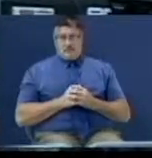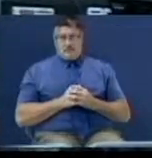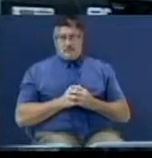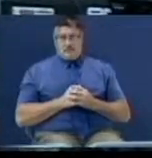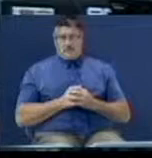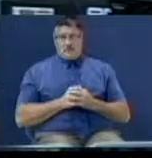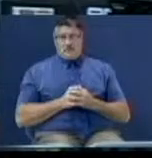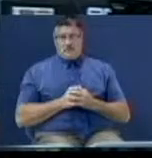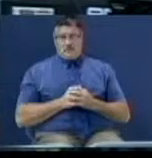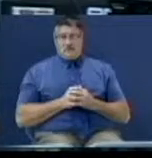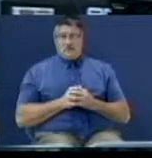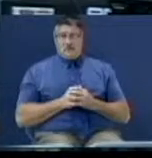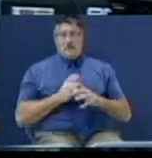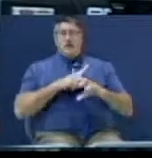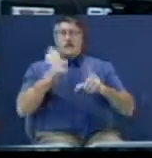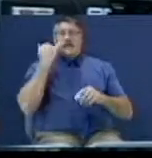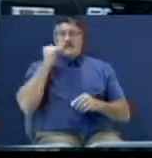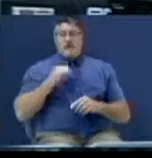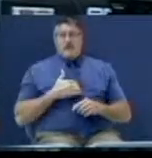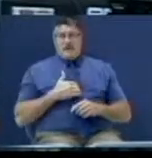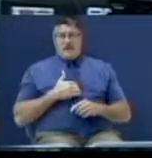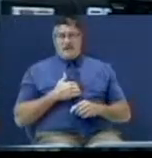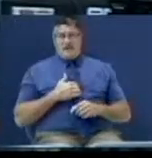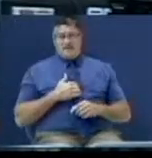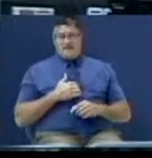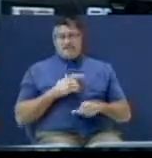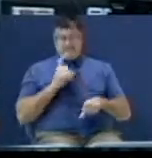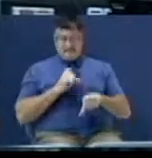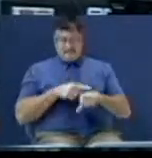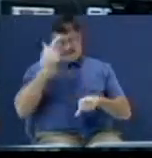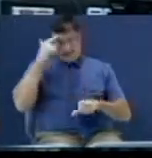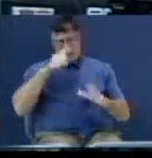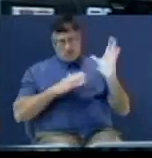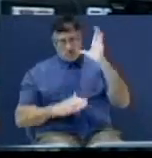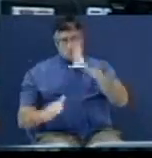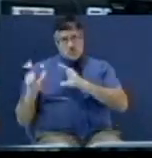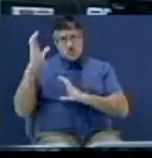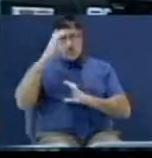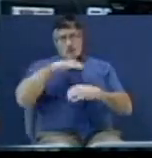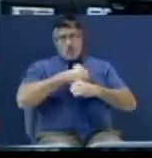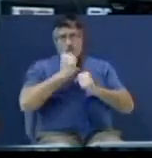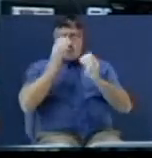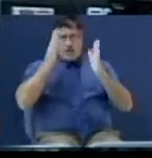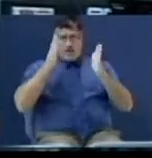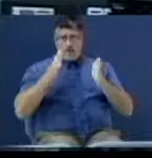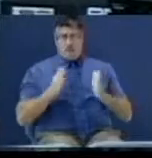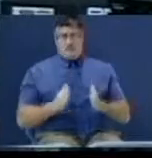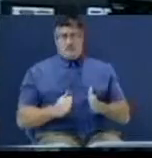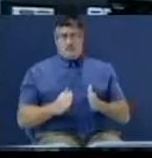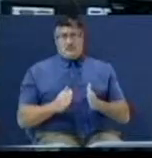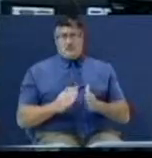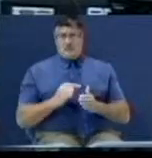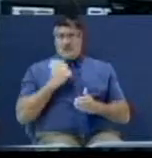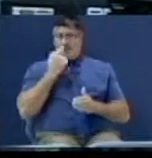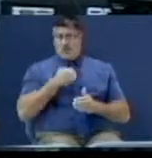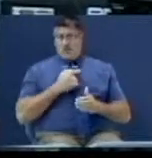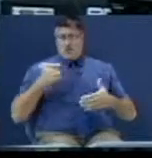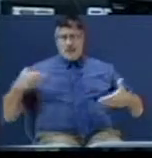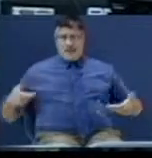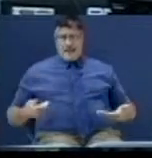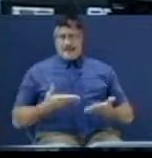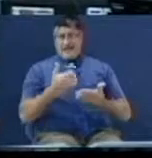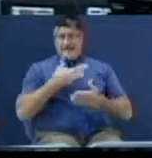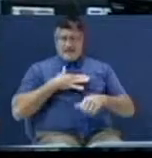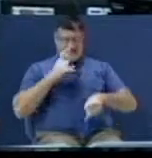You say, but if I don't give time to troublemakers, and I don't give time to tailbearers, well, who do I give my time to?